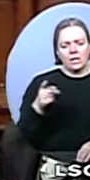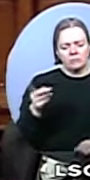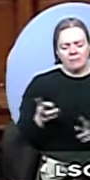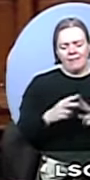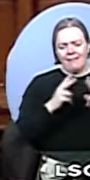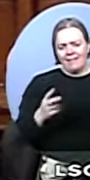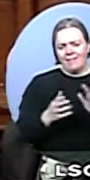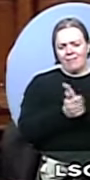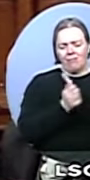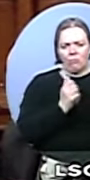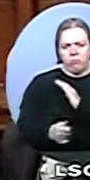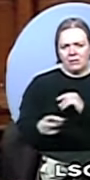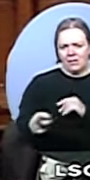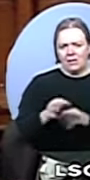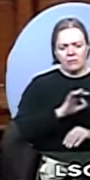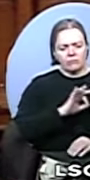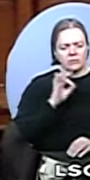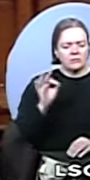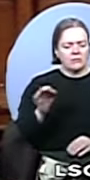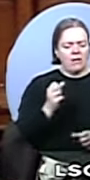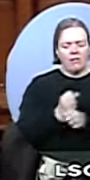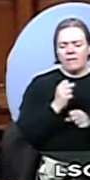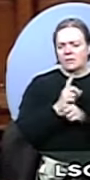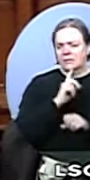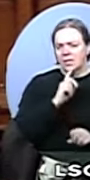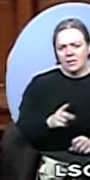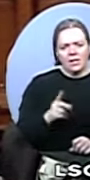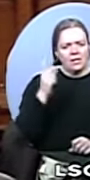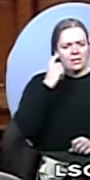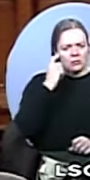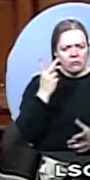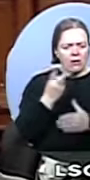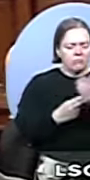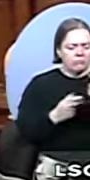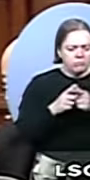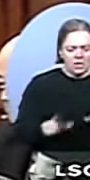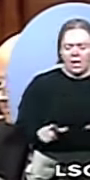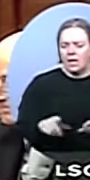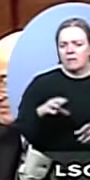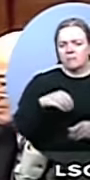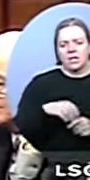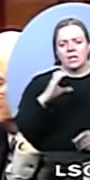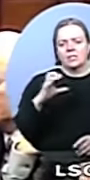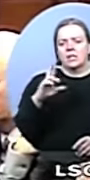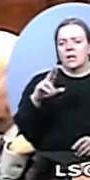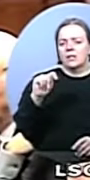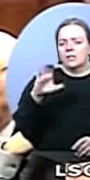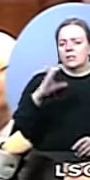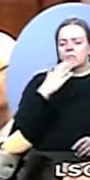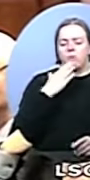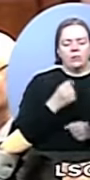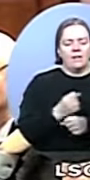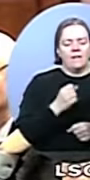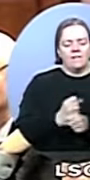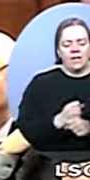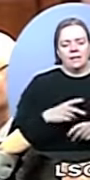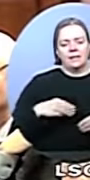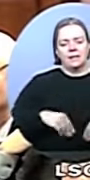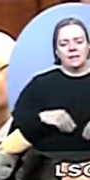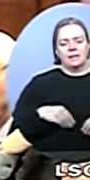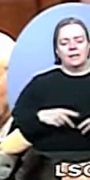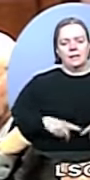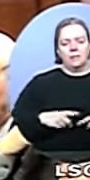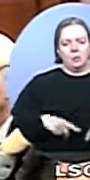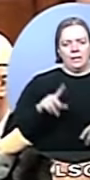intelligent, bilingual, thoughtful, and will do a great job at the CRTC. The member for Timmons James Bay can go on with this conspiracy theory is all he wants. We're proud of this appointment,